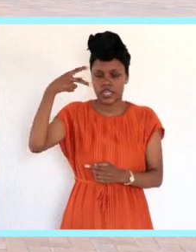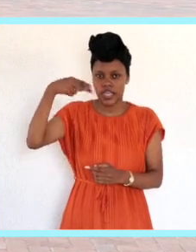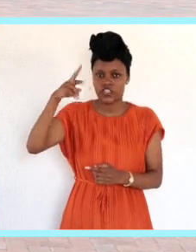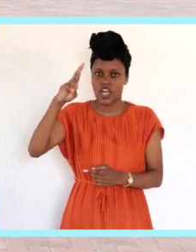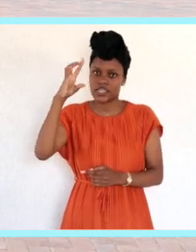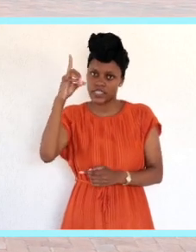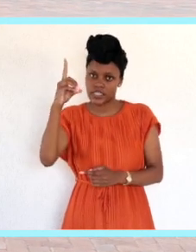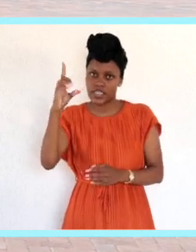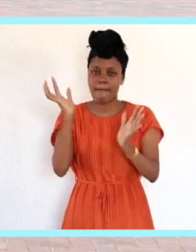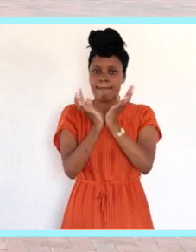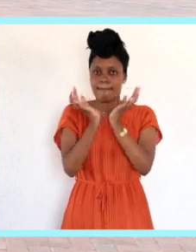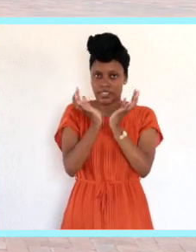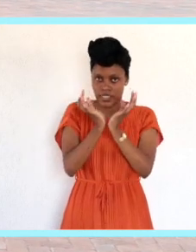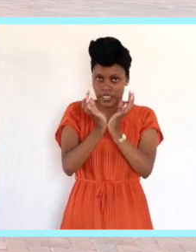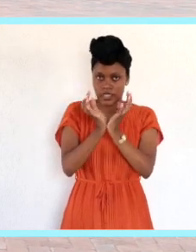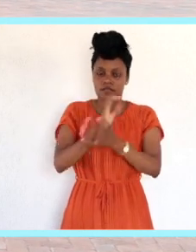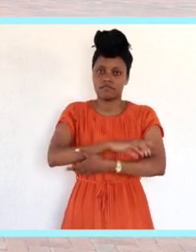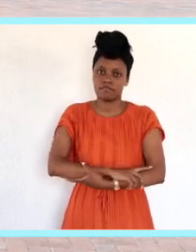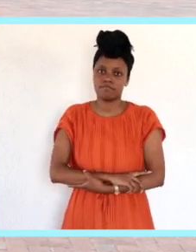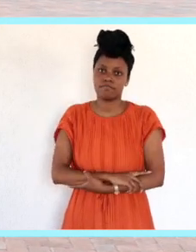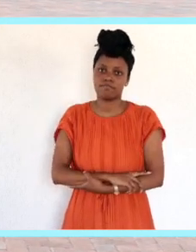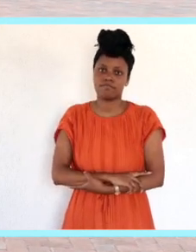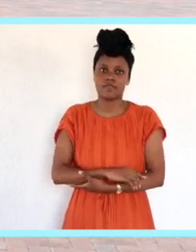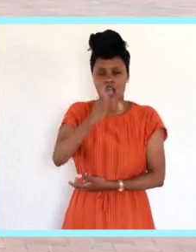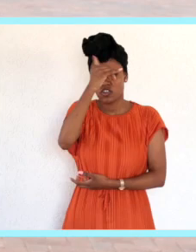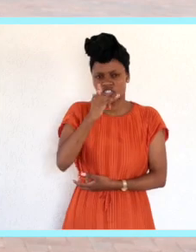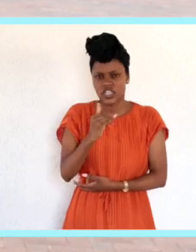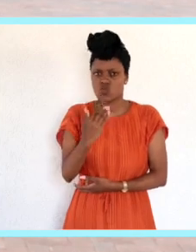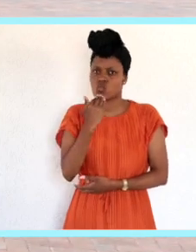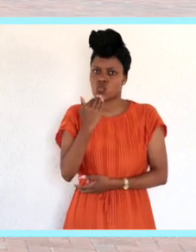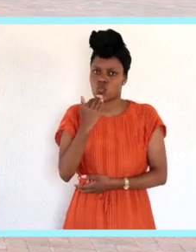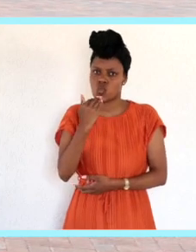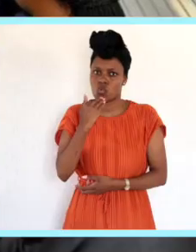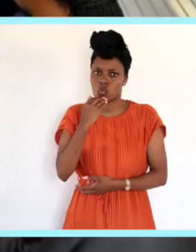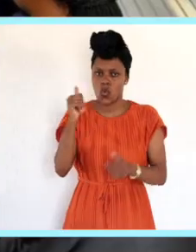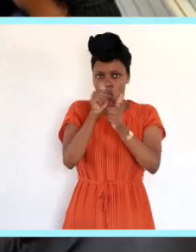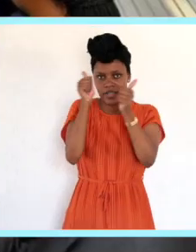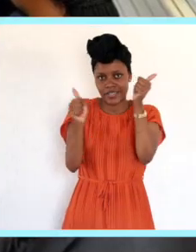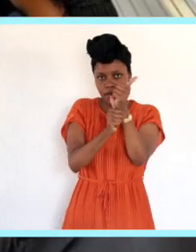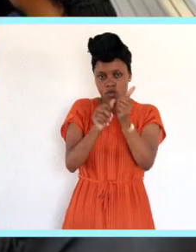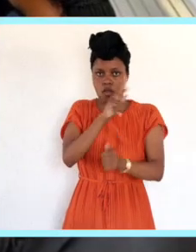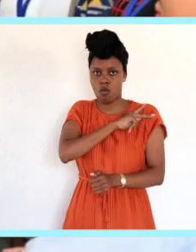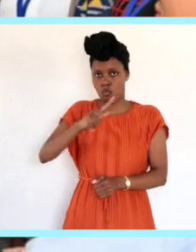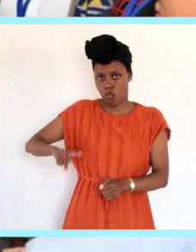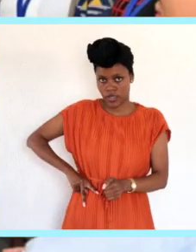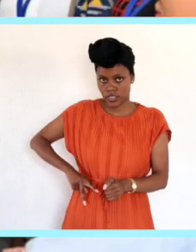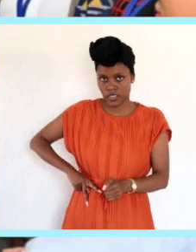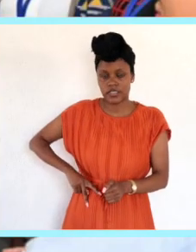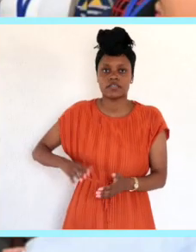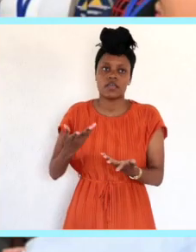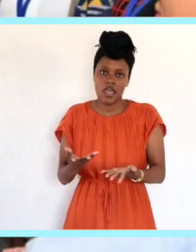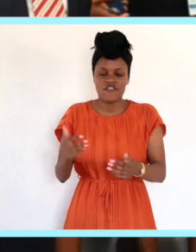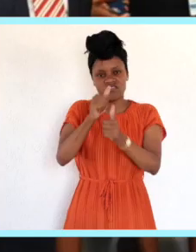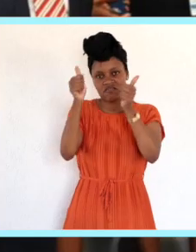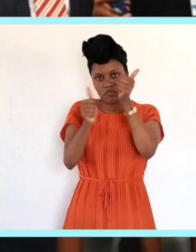HRDC meeting at the Ferieningen campus. The HRDC is chaired by the Deputy President of the country. And the